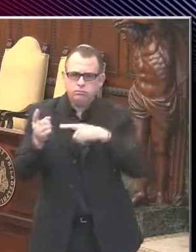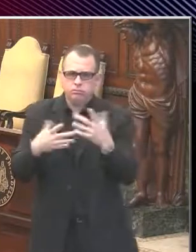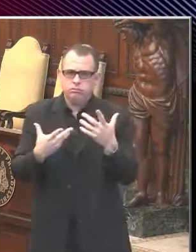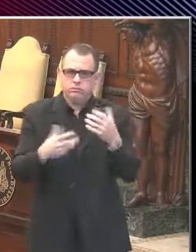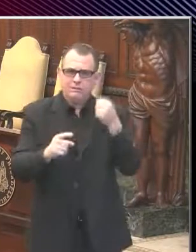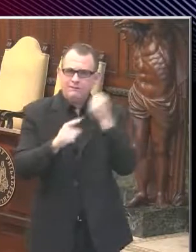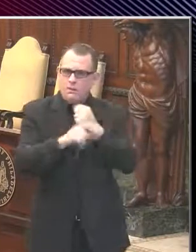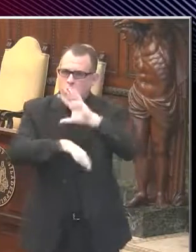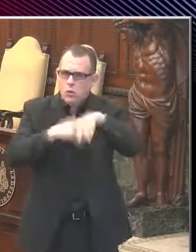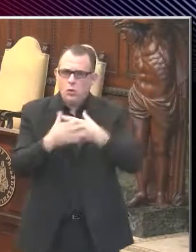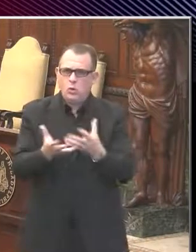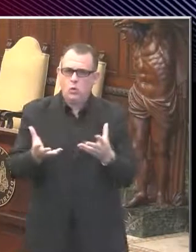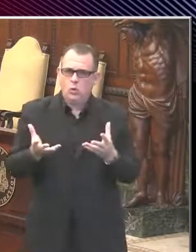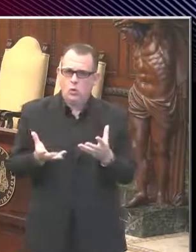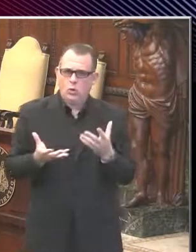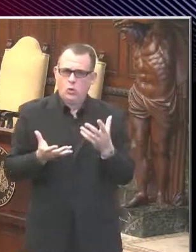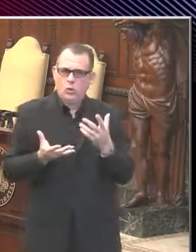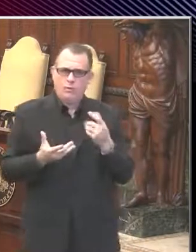around Philadelphia.